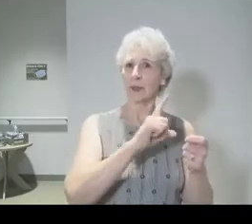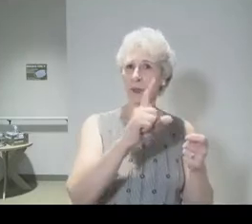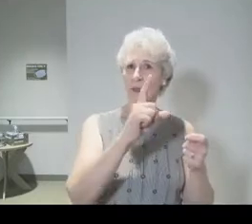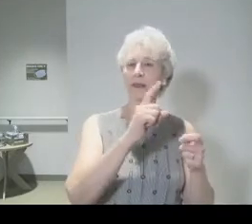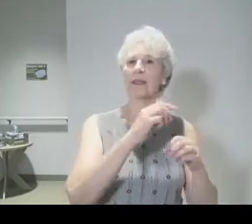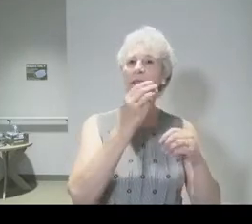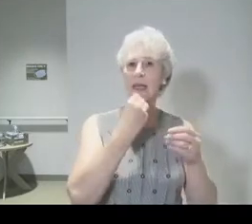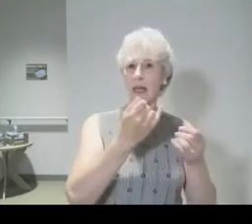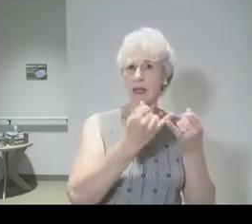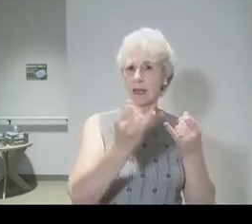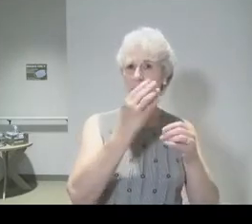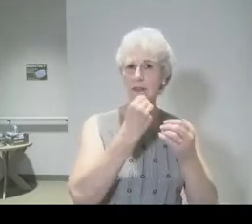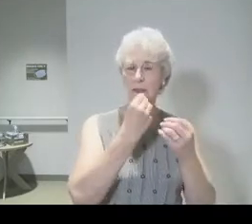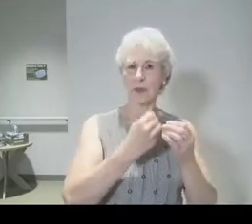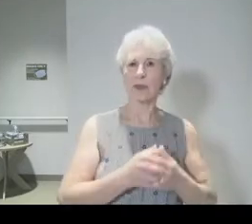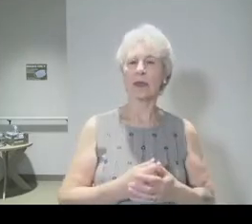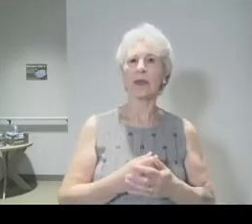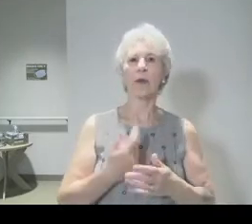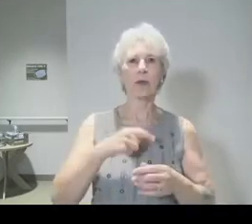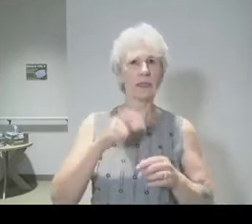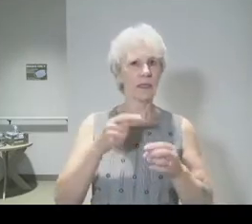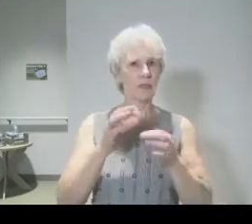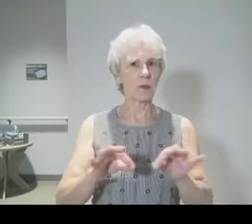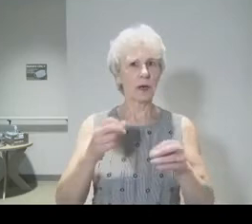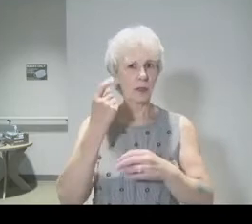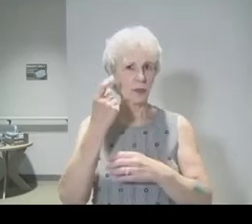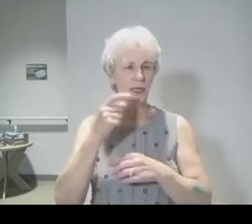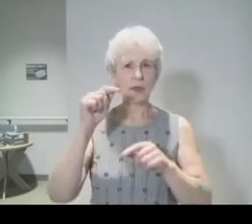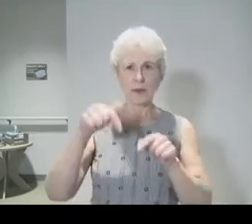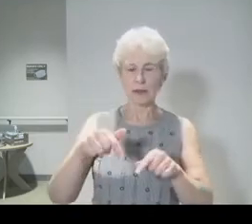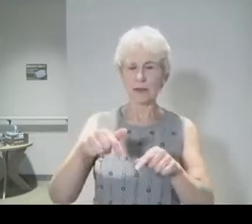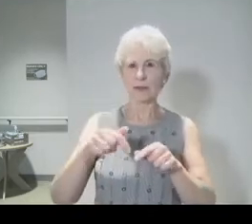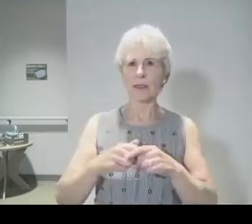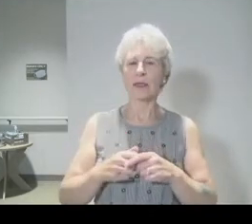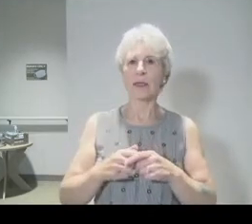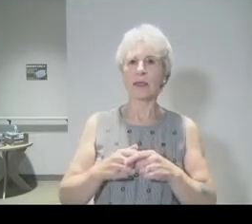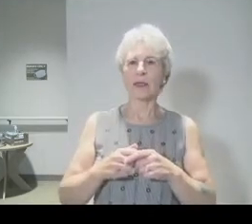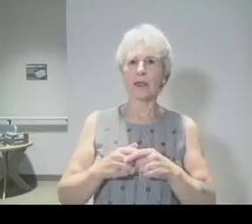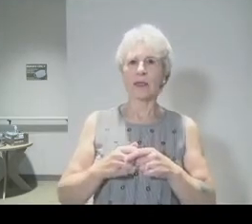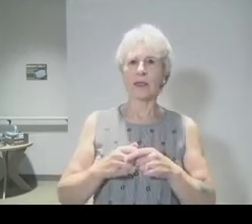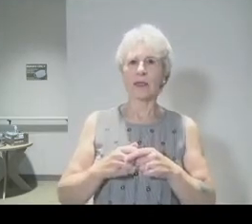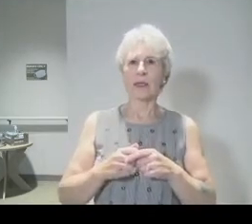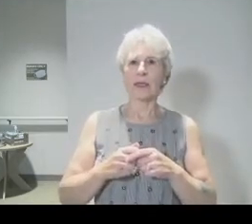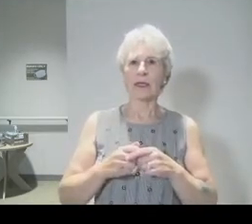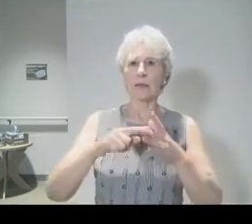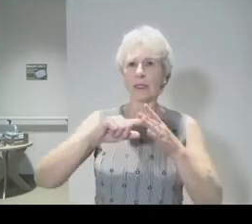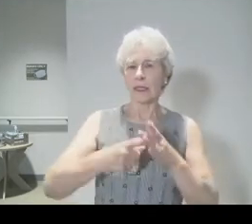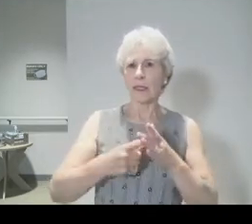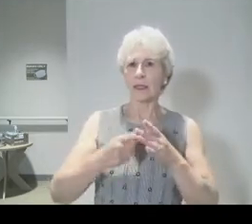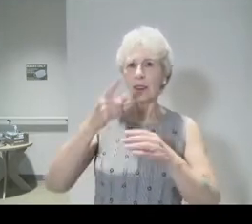we need to understand about this Passover was that it was birthed in the shadow of betrayal.